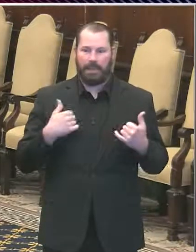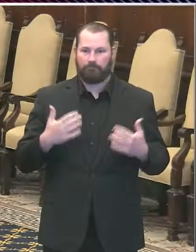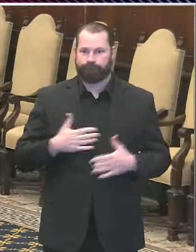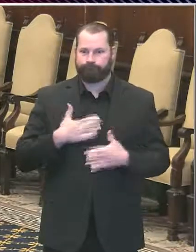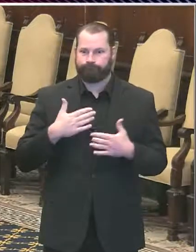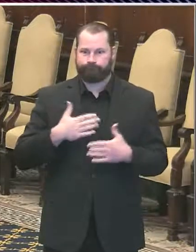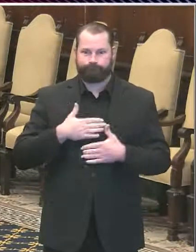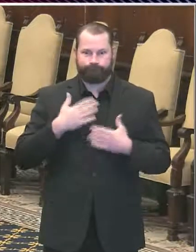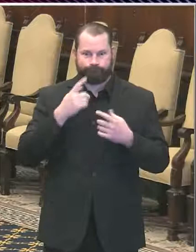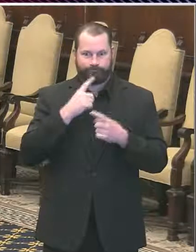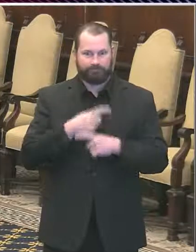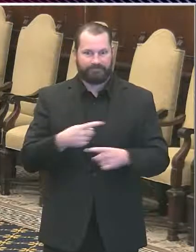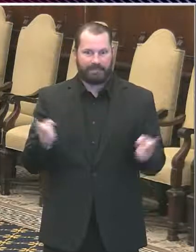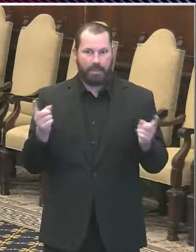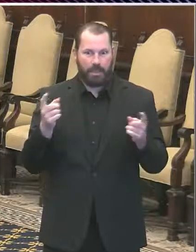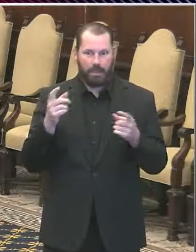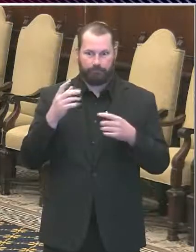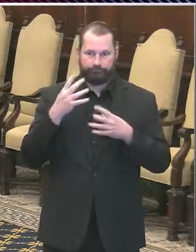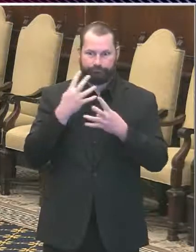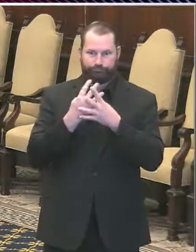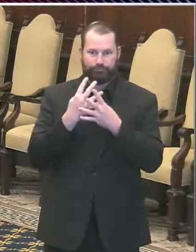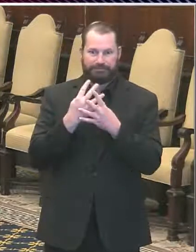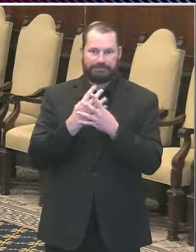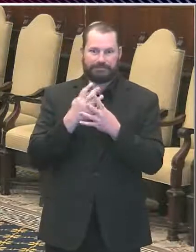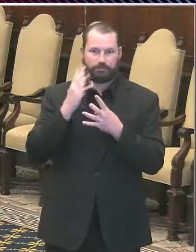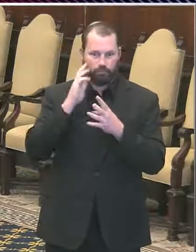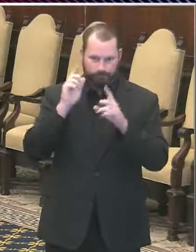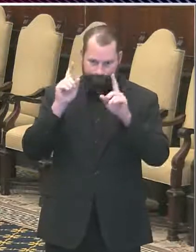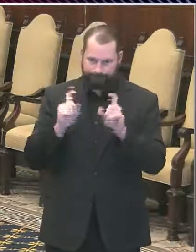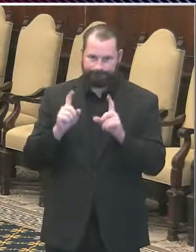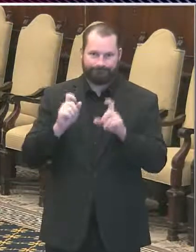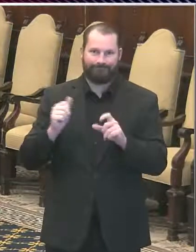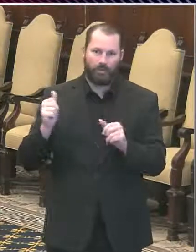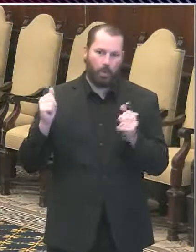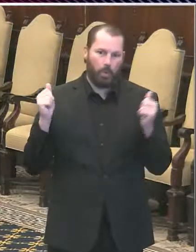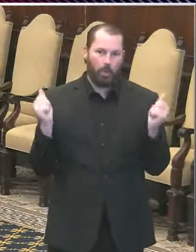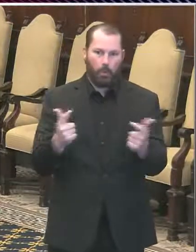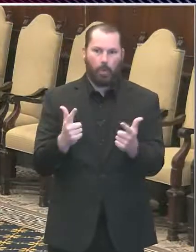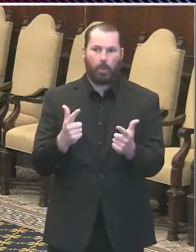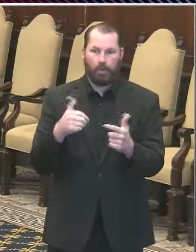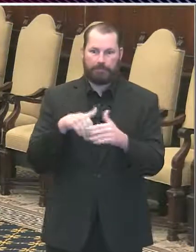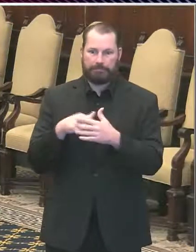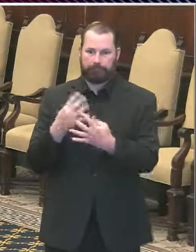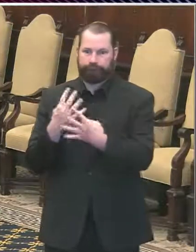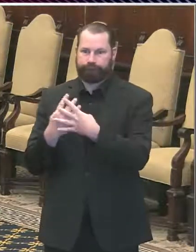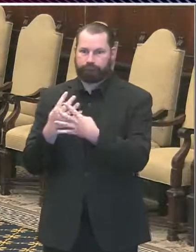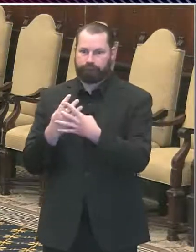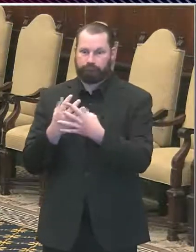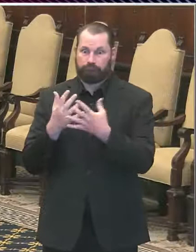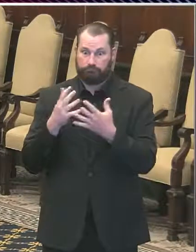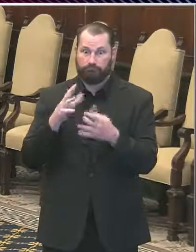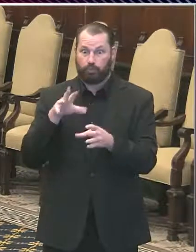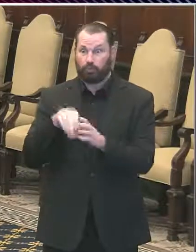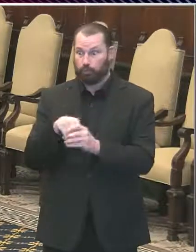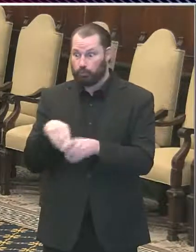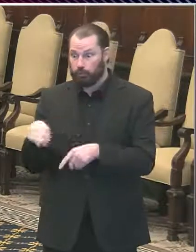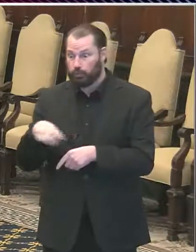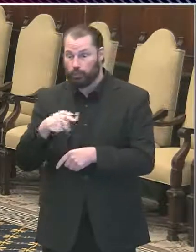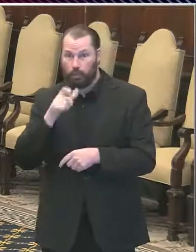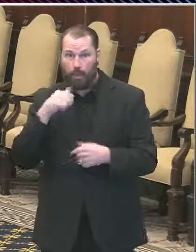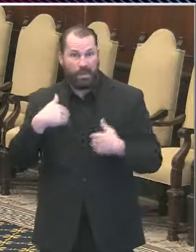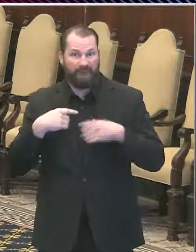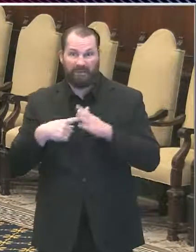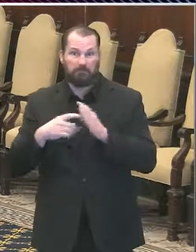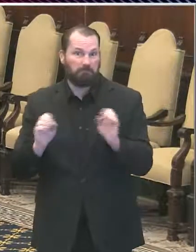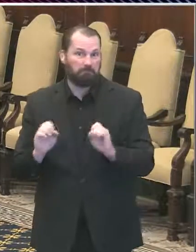begin testing of all incarcerated individuals, including those who are asymptomatic. This testing will begin tomorrow. It is possible now